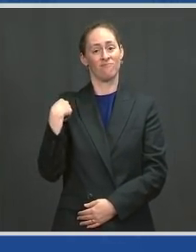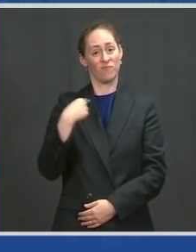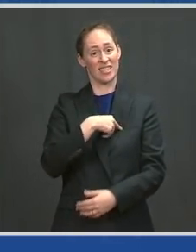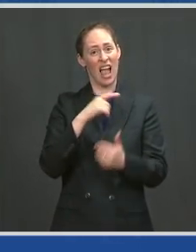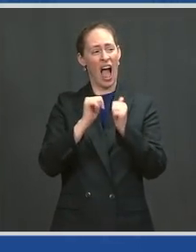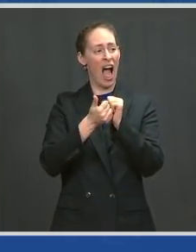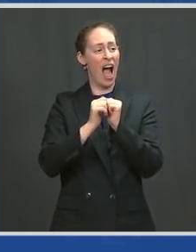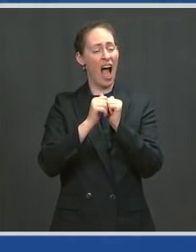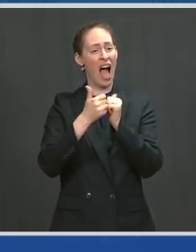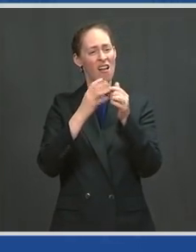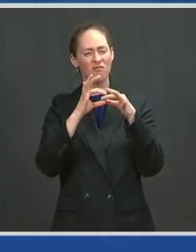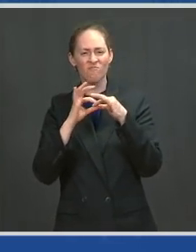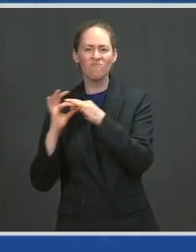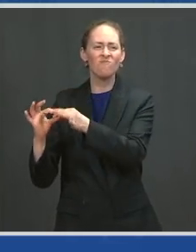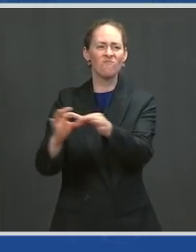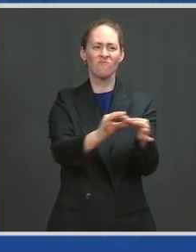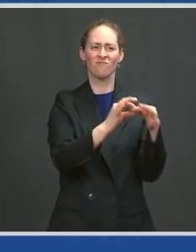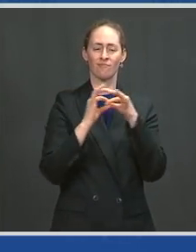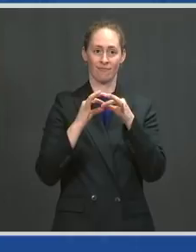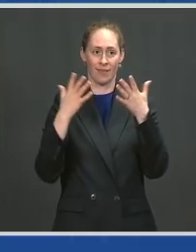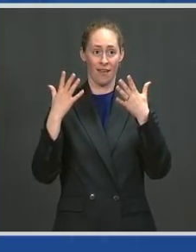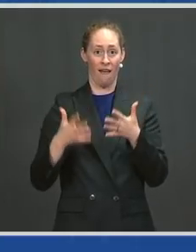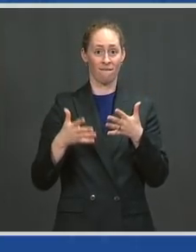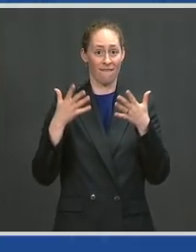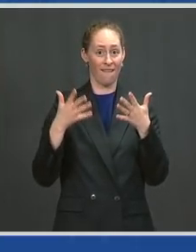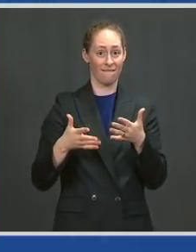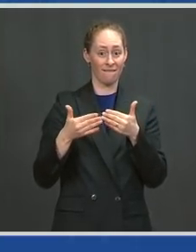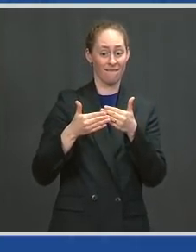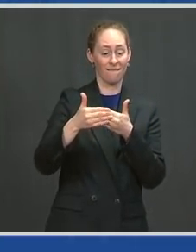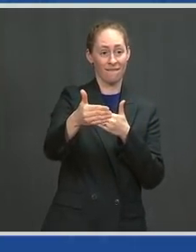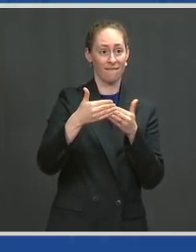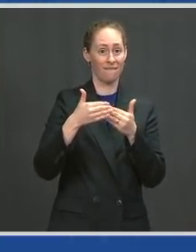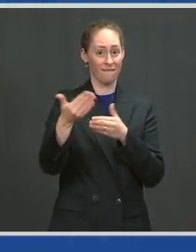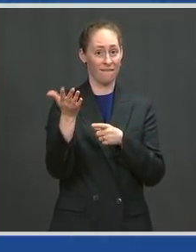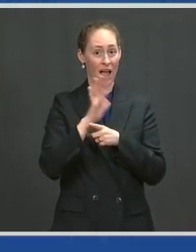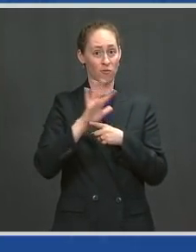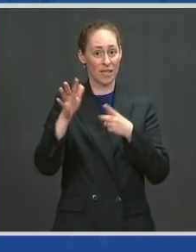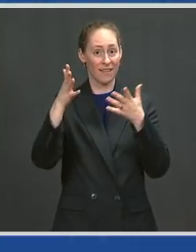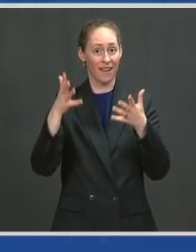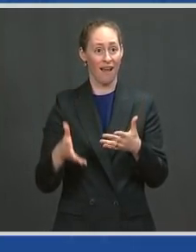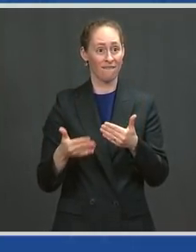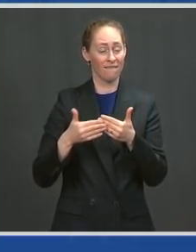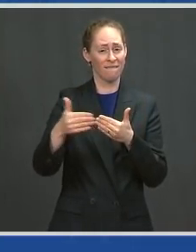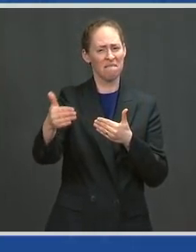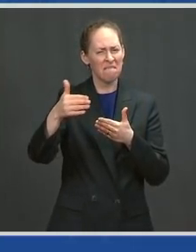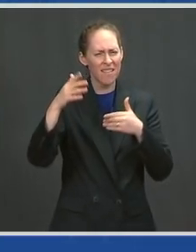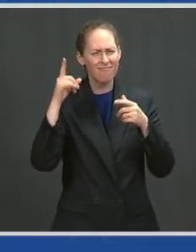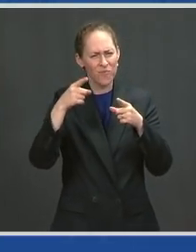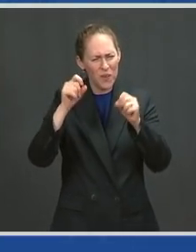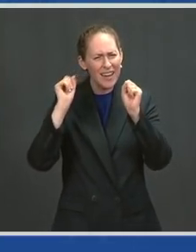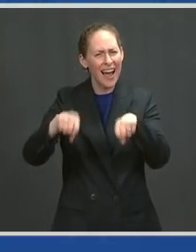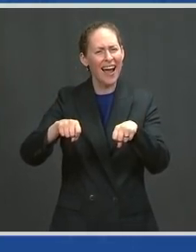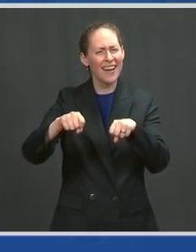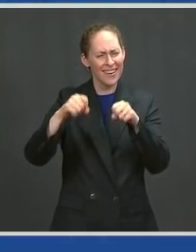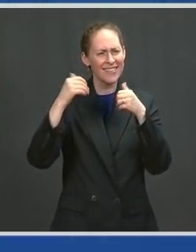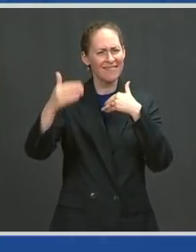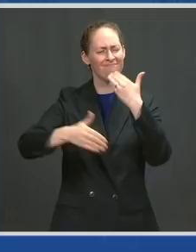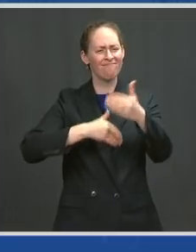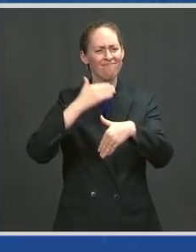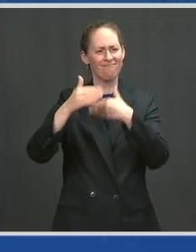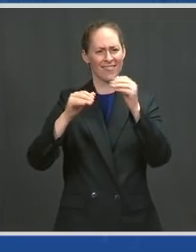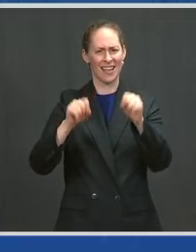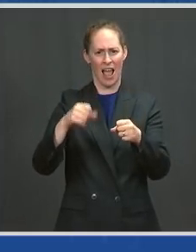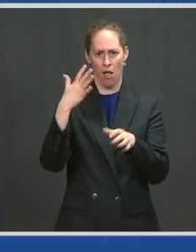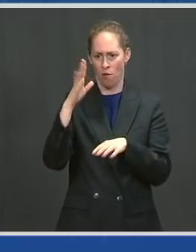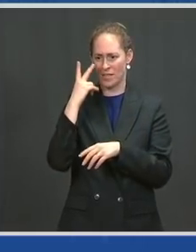five weeks left to hit our goal. You know, we — and I know we can do it. Just look at what we've done so far. There's